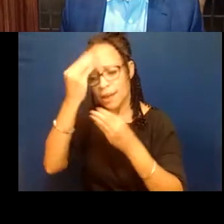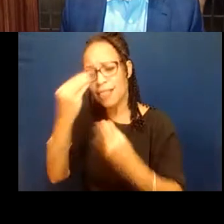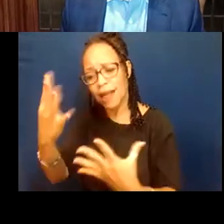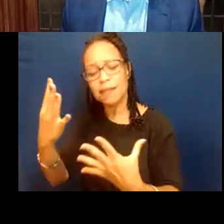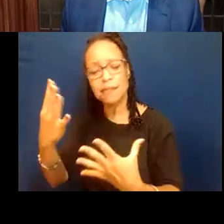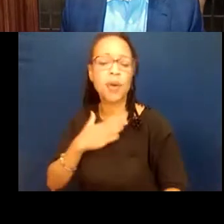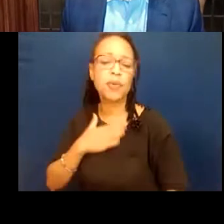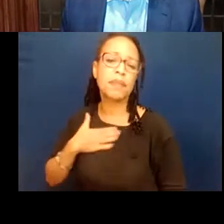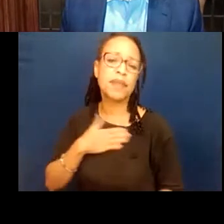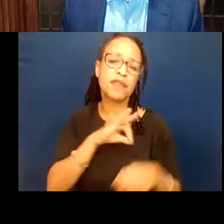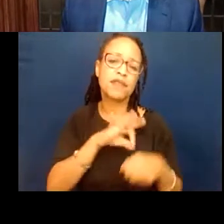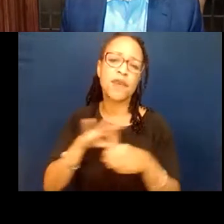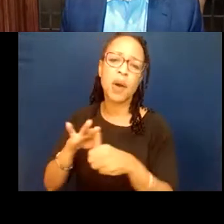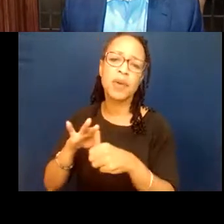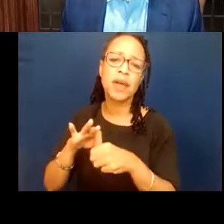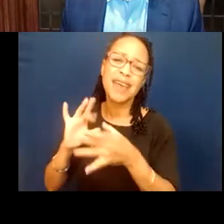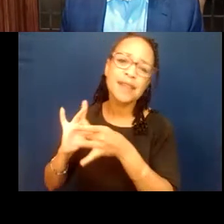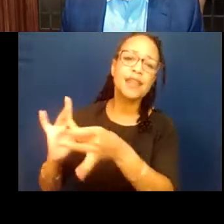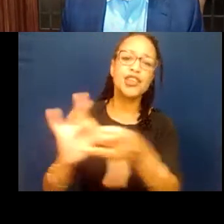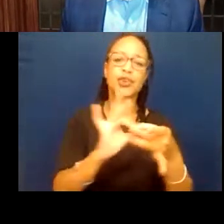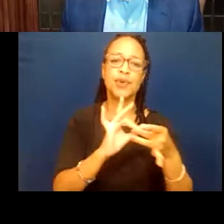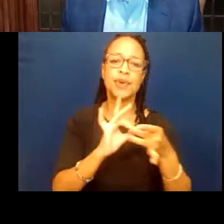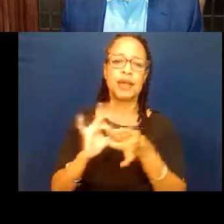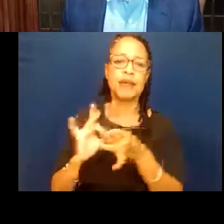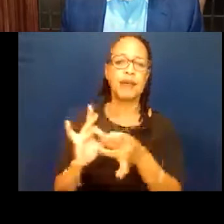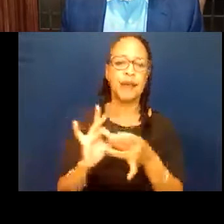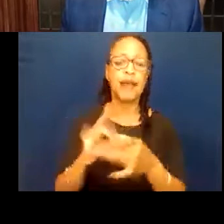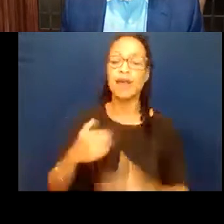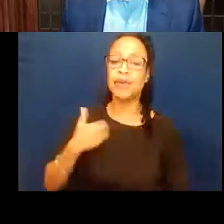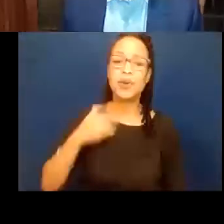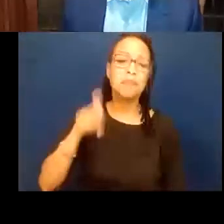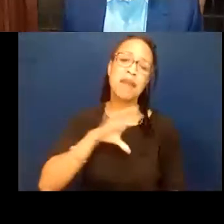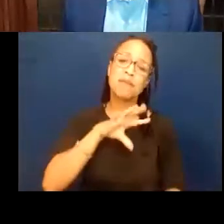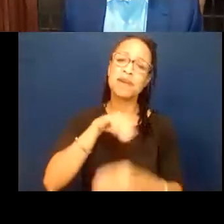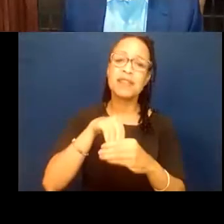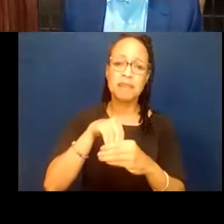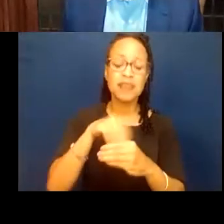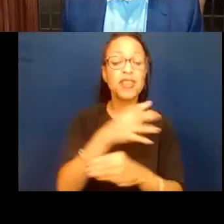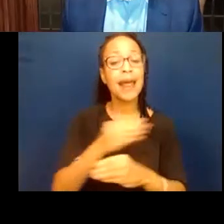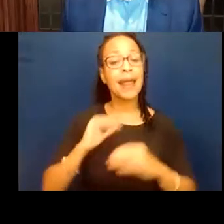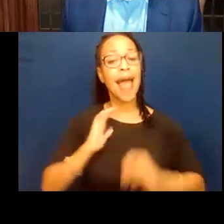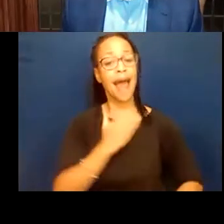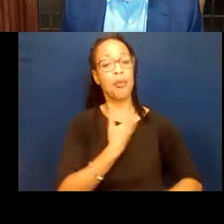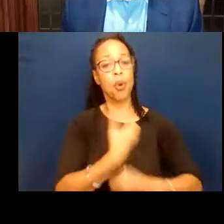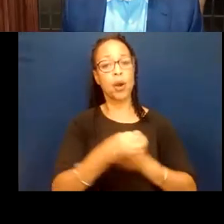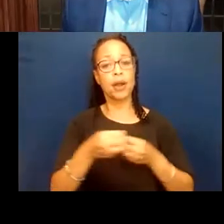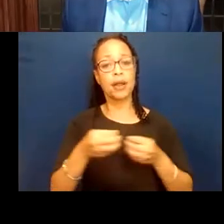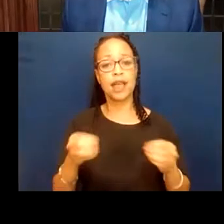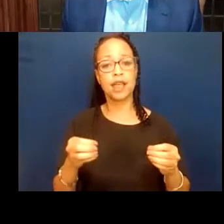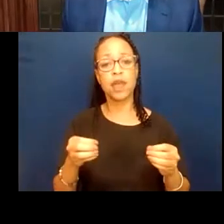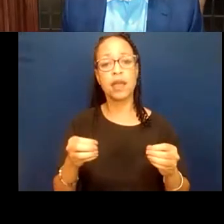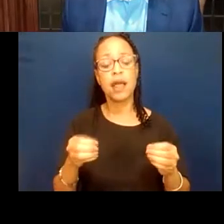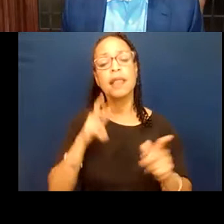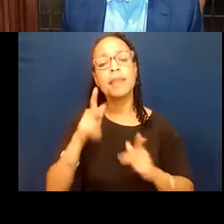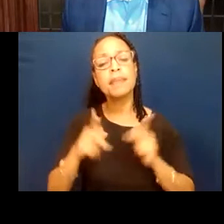together. And the young people also participating. And also in our own organization, many of the people that are leading our campaigns, our